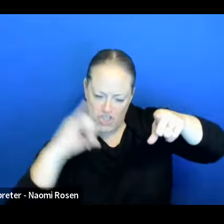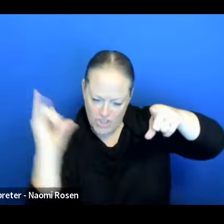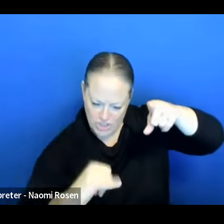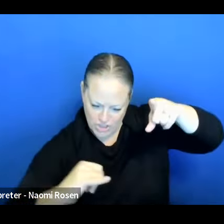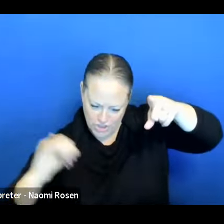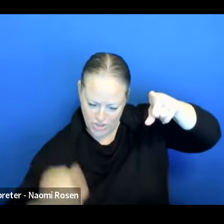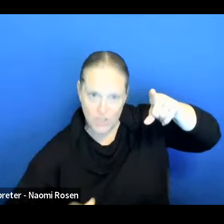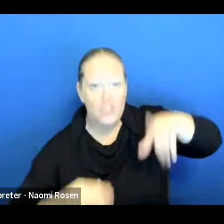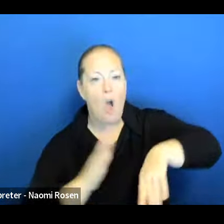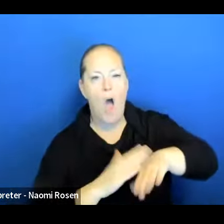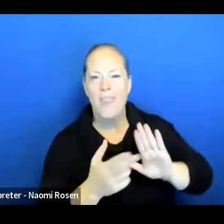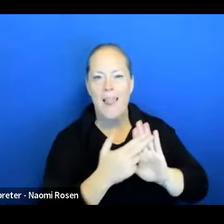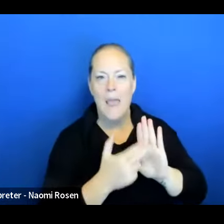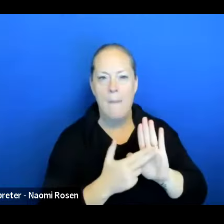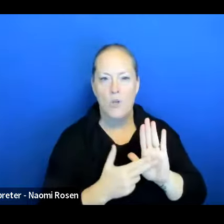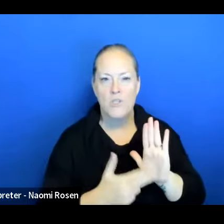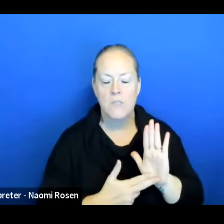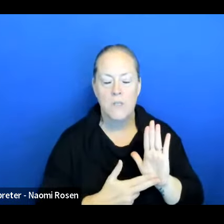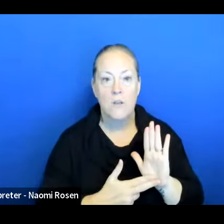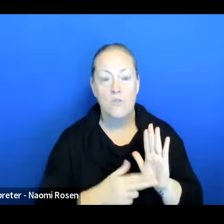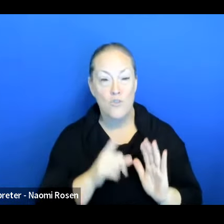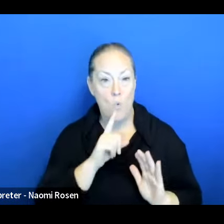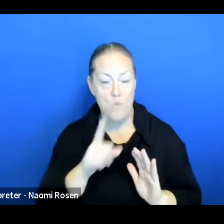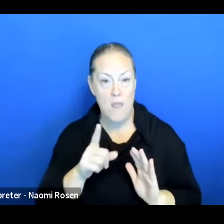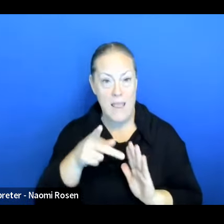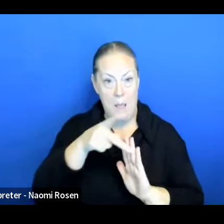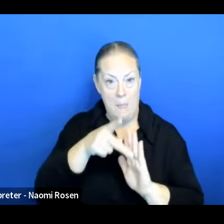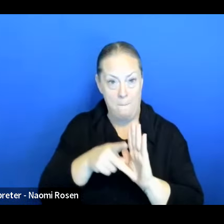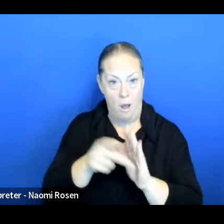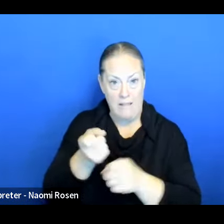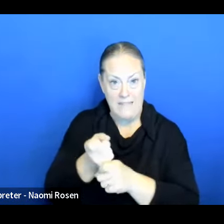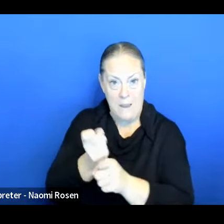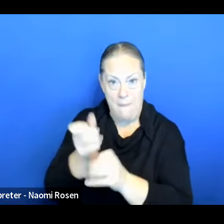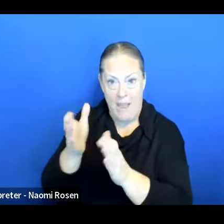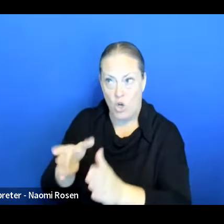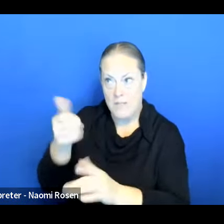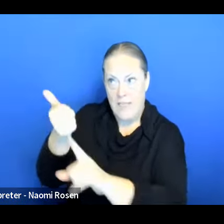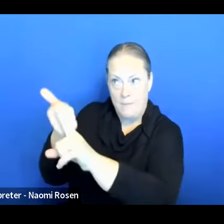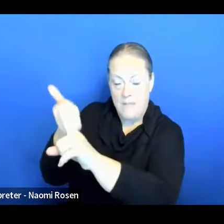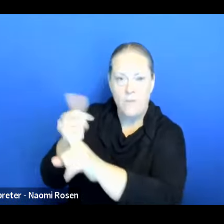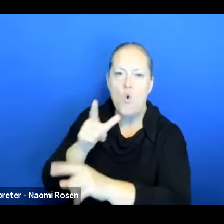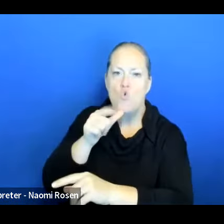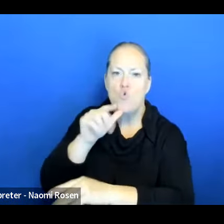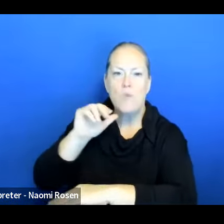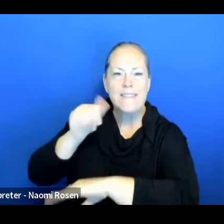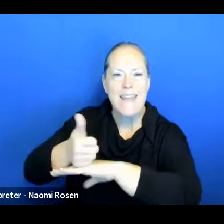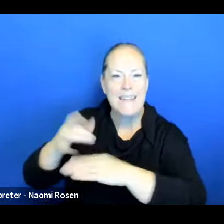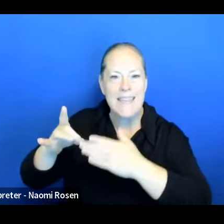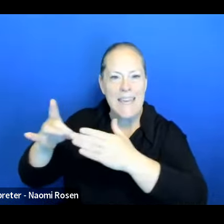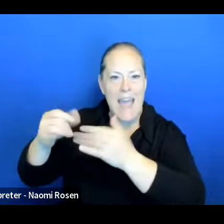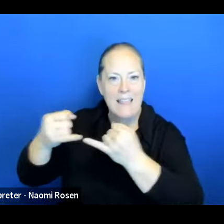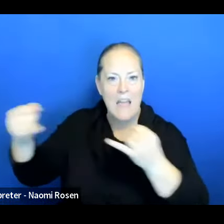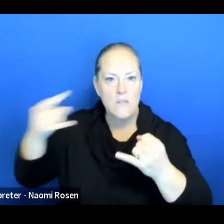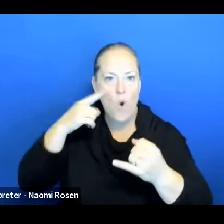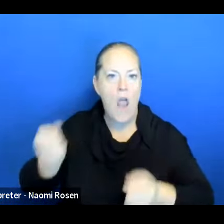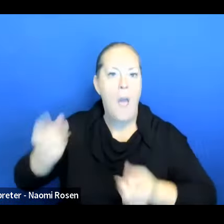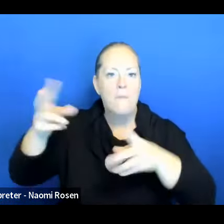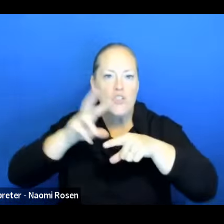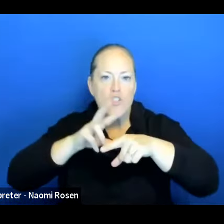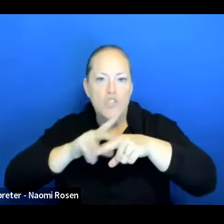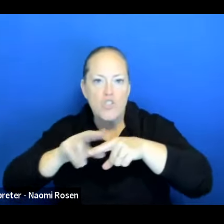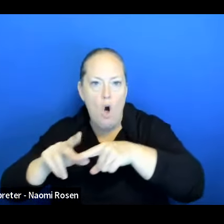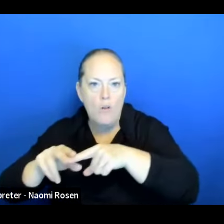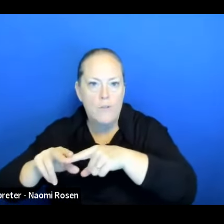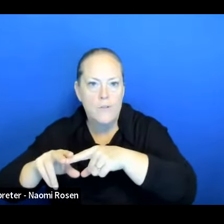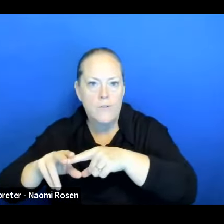So really holding the policymakers, who says the guidelines for how much salt could, should be on